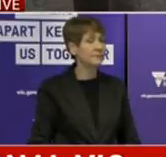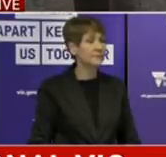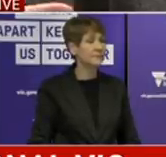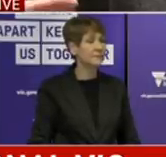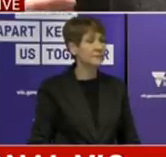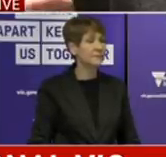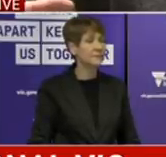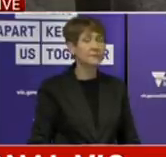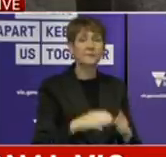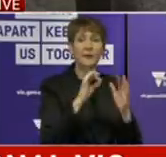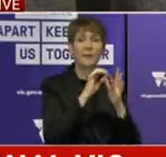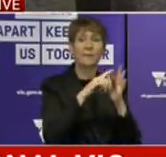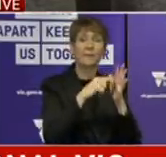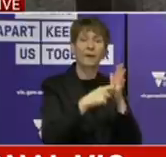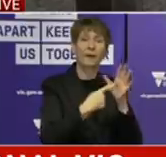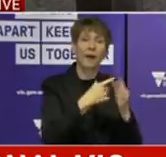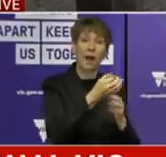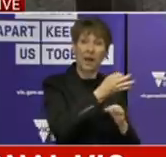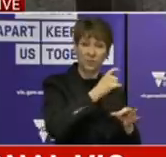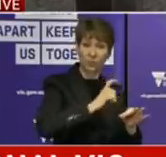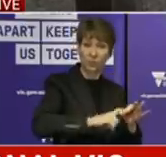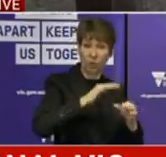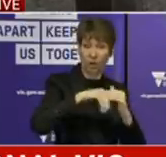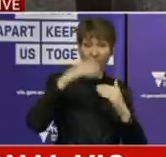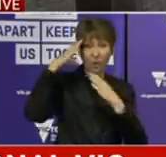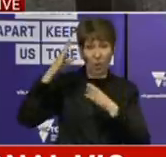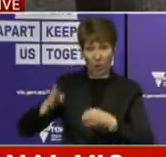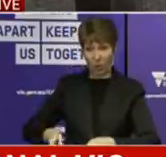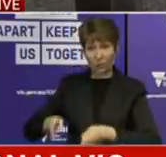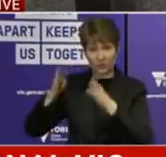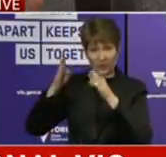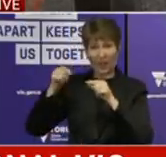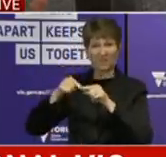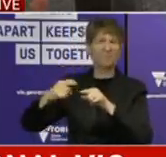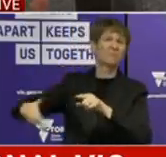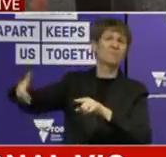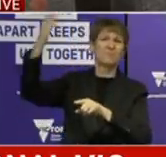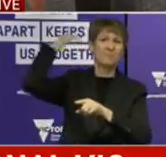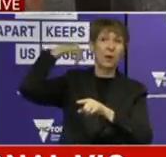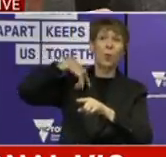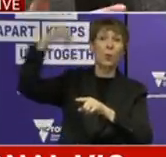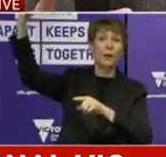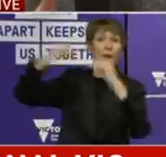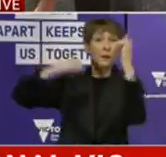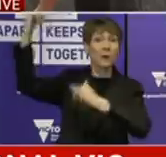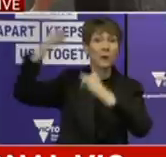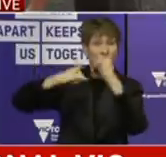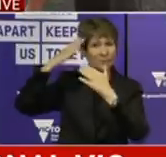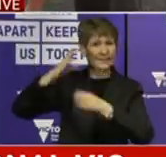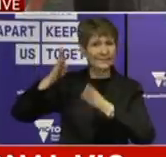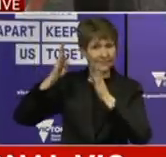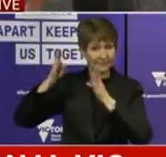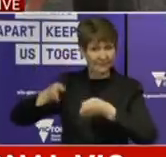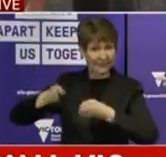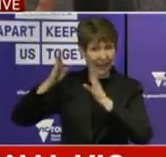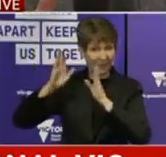a letter from the Victorian Government Procurement Board warning that at a time of emergency, and I'll quote, you know, there's